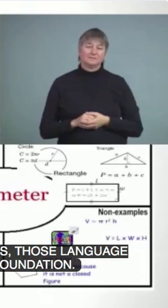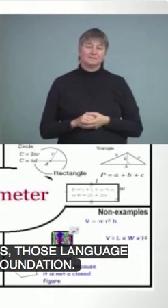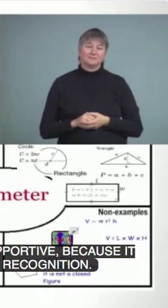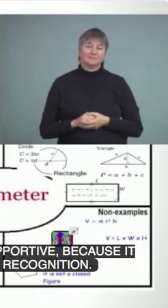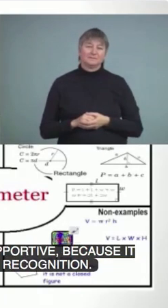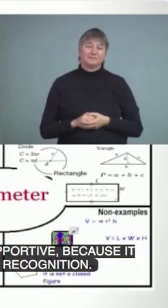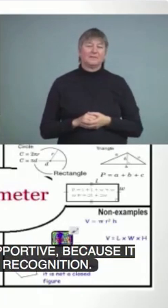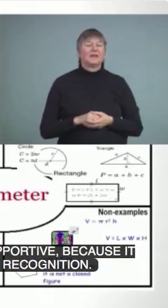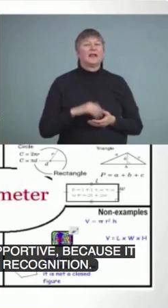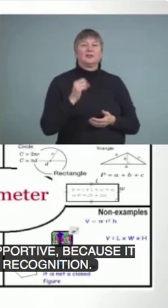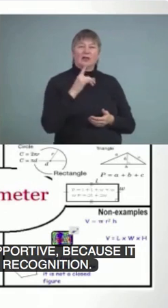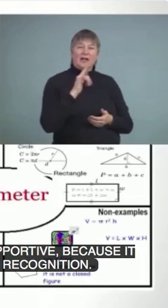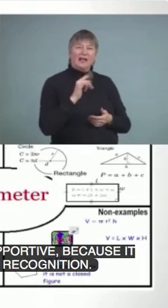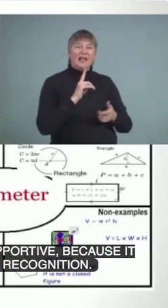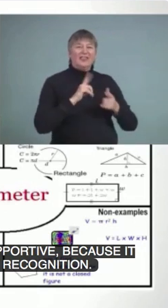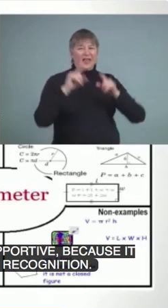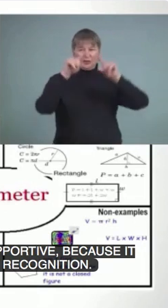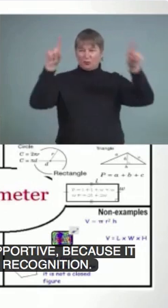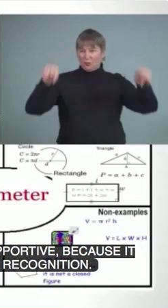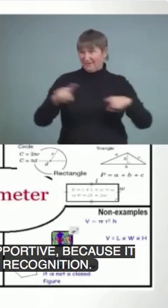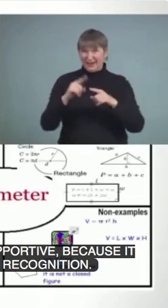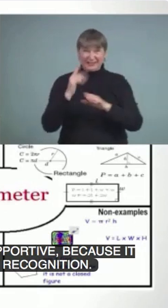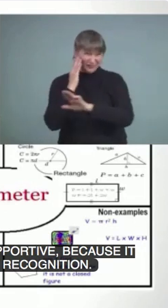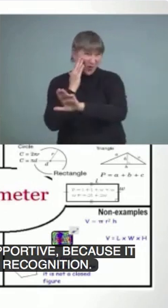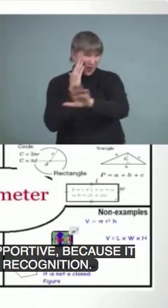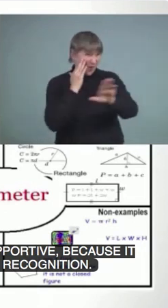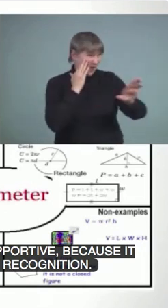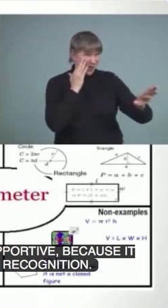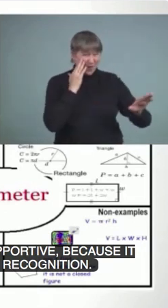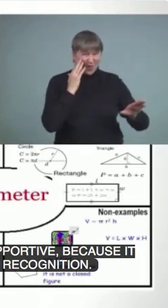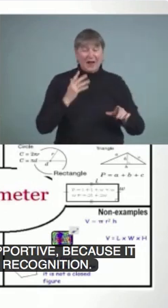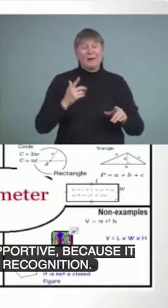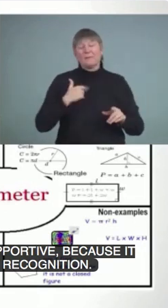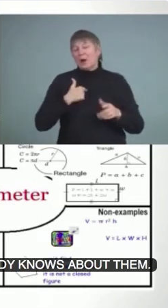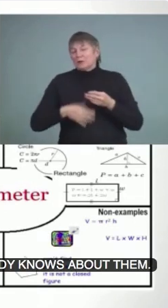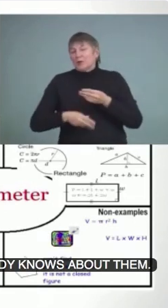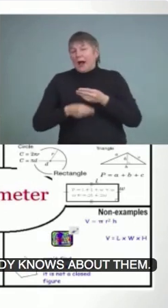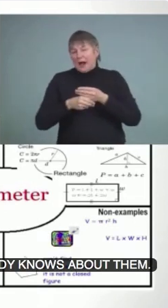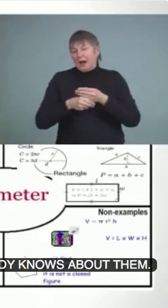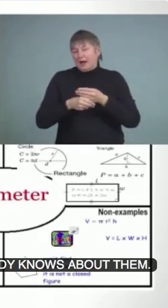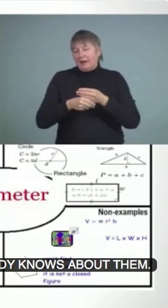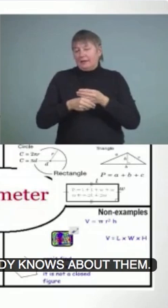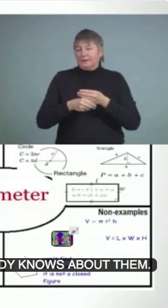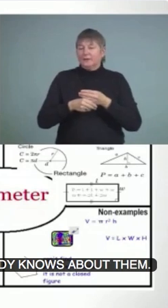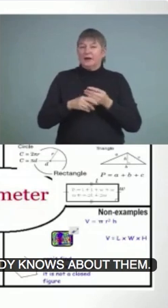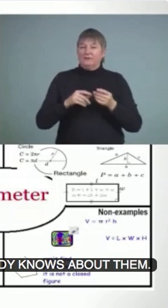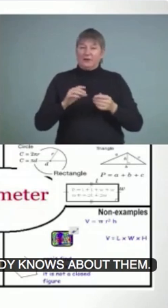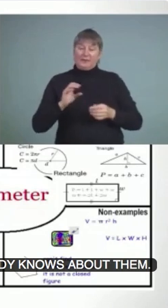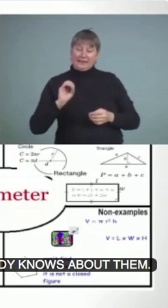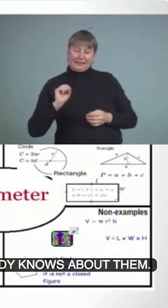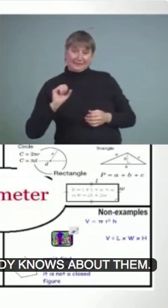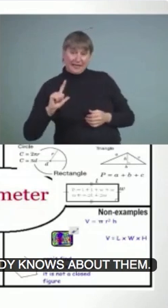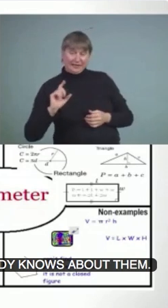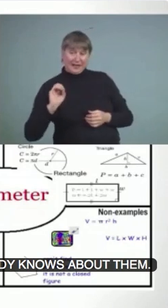And I think graphic organizers, pretty much everybody knows about them. What I would like to add, you know, from the ESL perspective